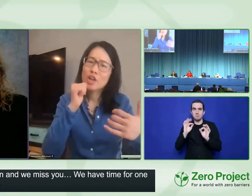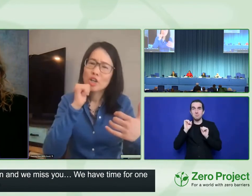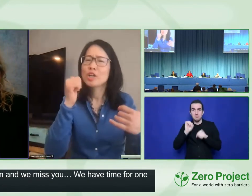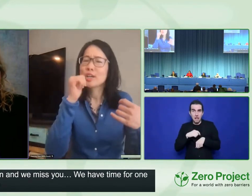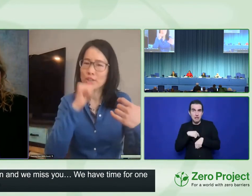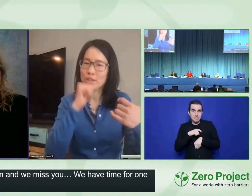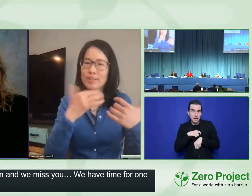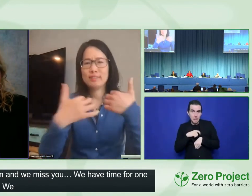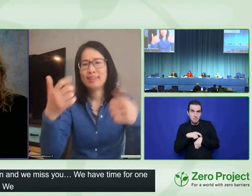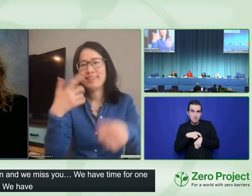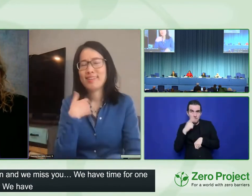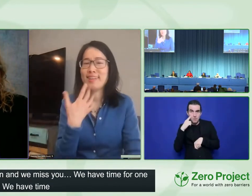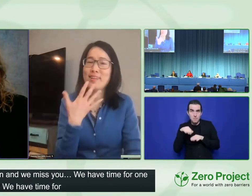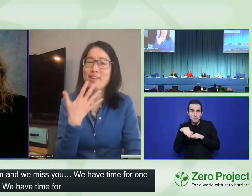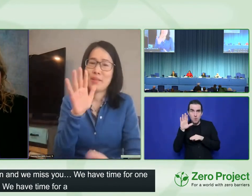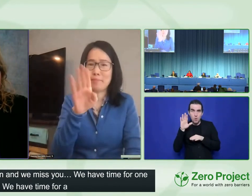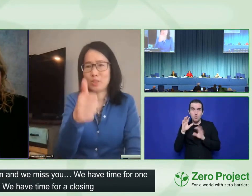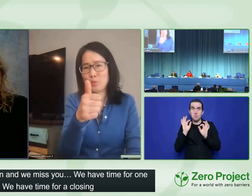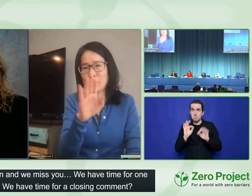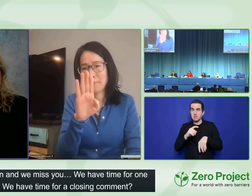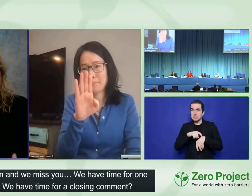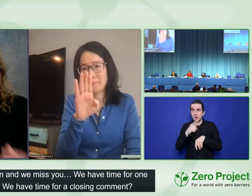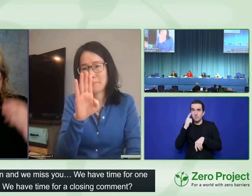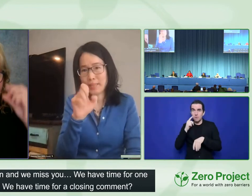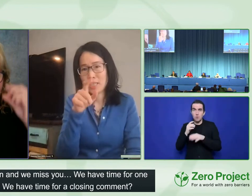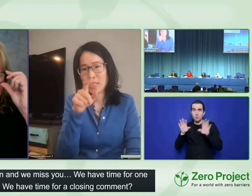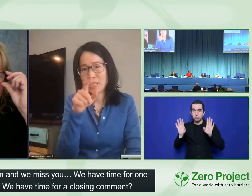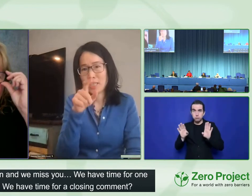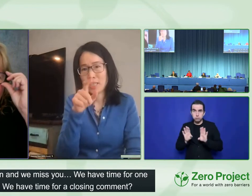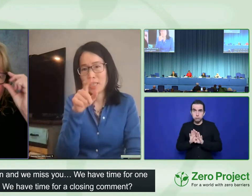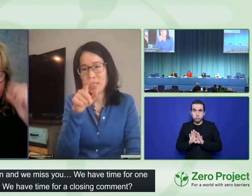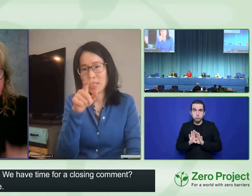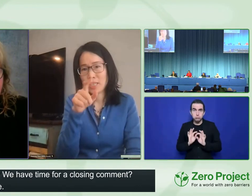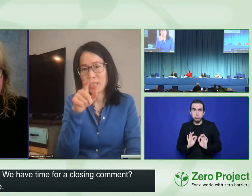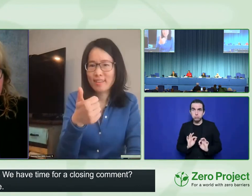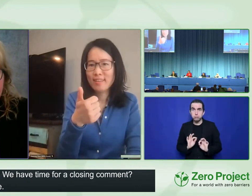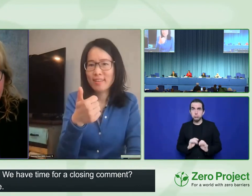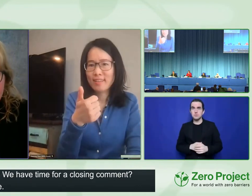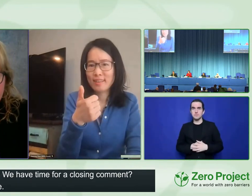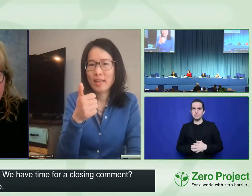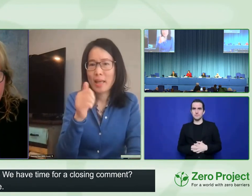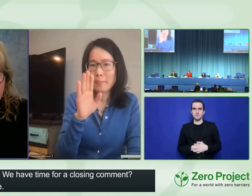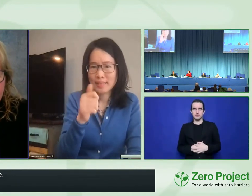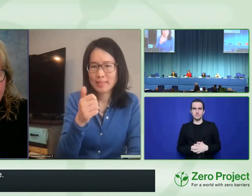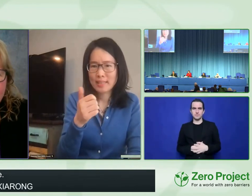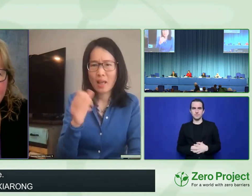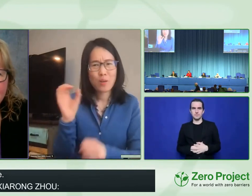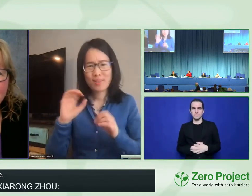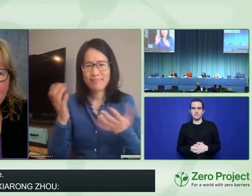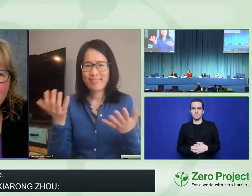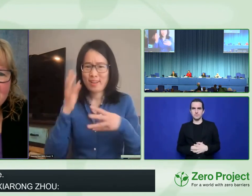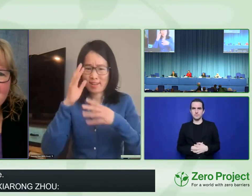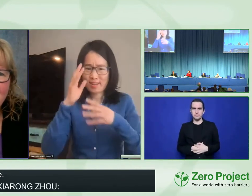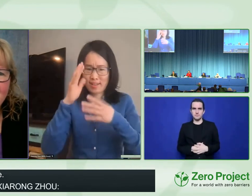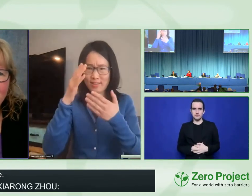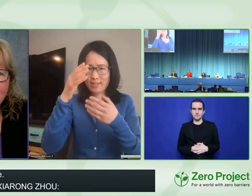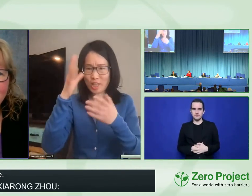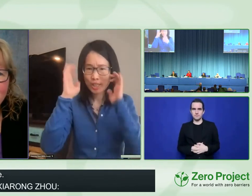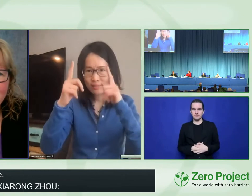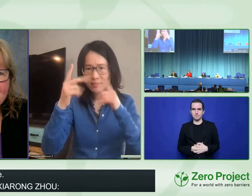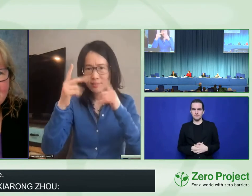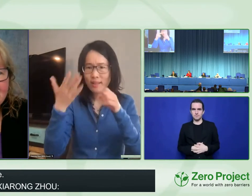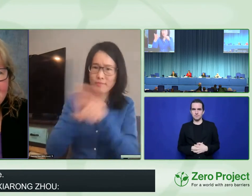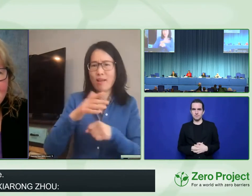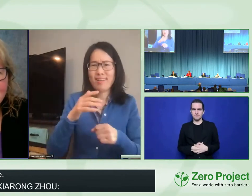Yes, I want to say to any women or girls who are disabled in the audience. I just want to say to them to be yourself